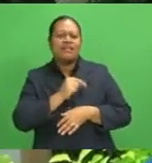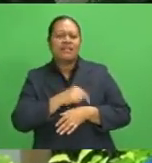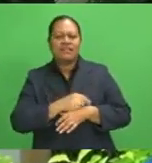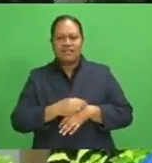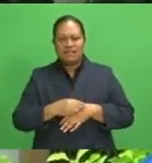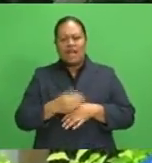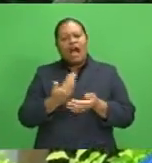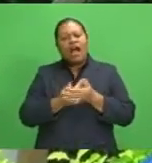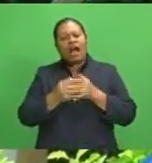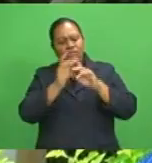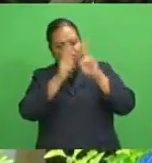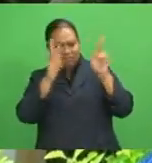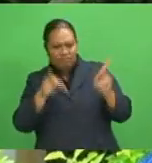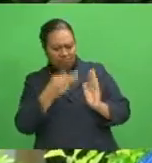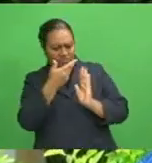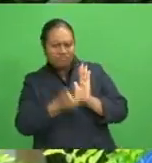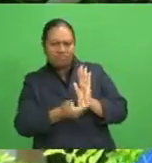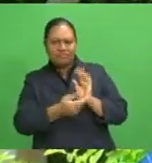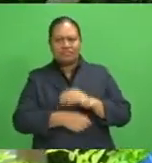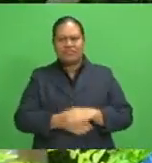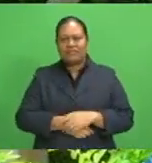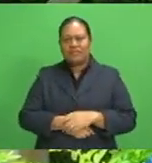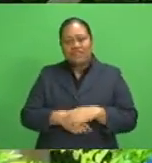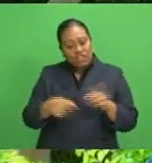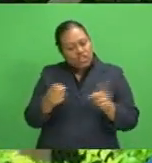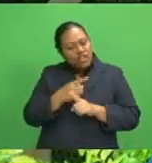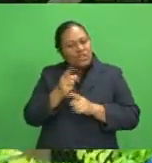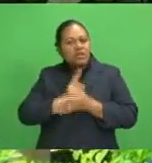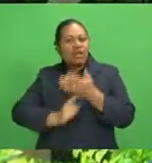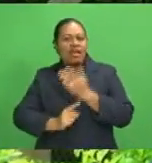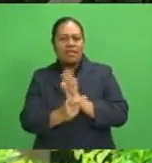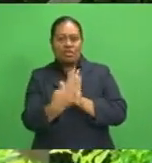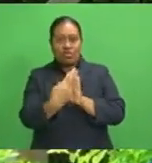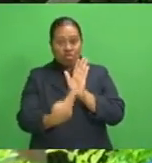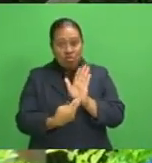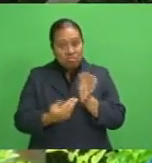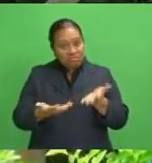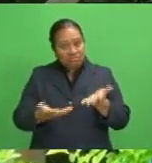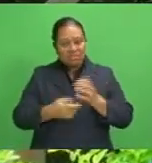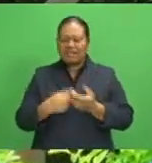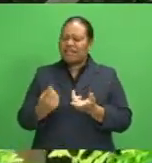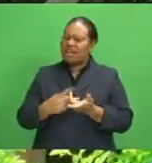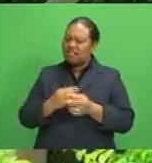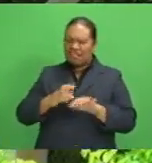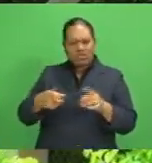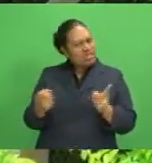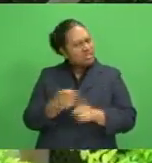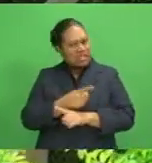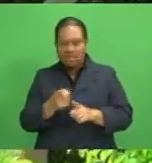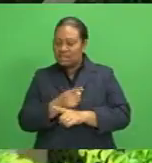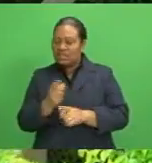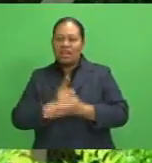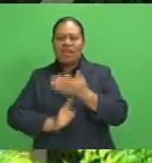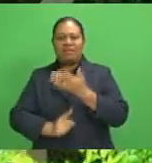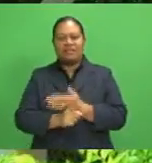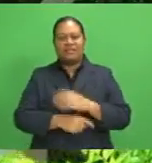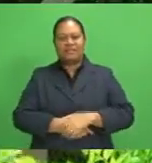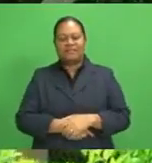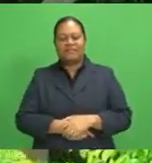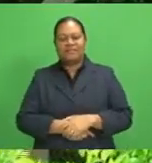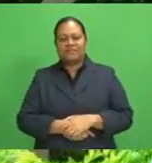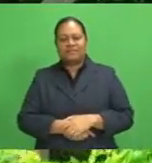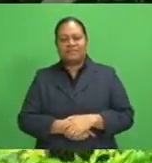like during COVID. So changes in rules and a few other changes as well. And that